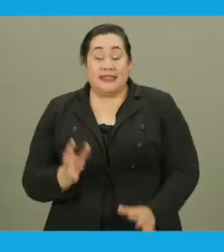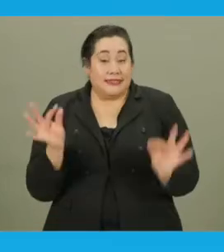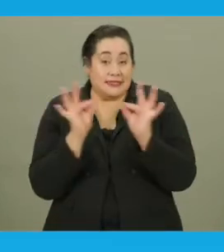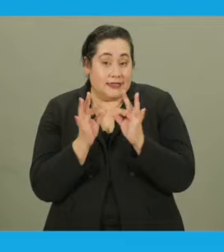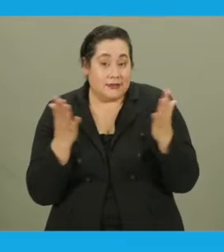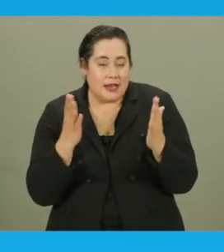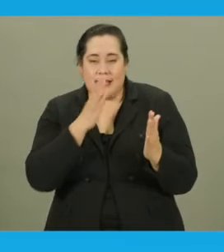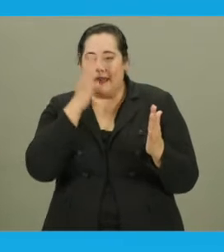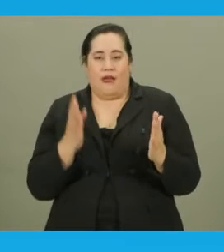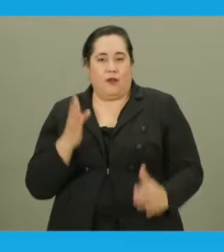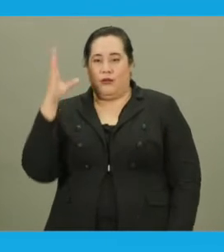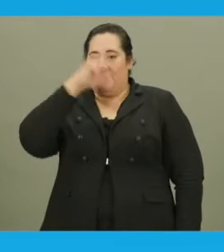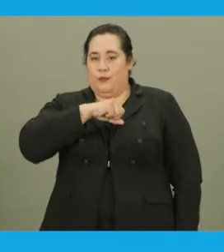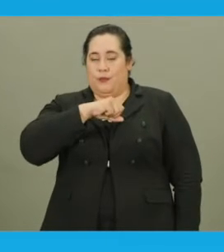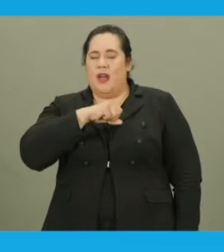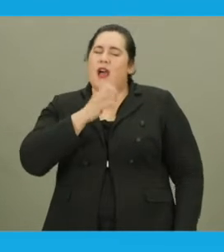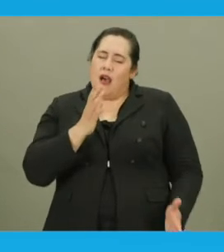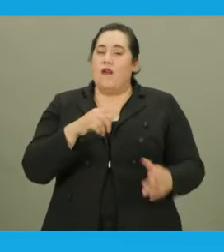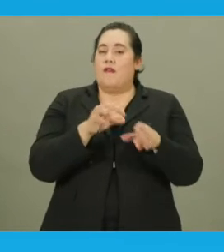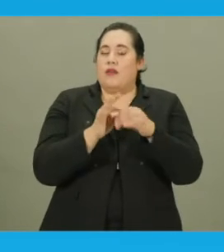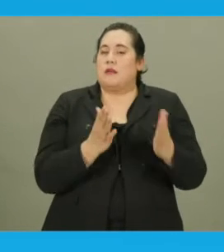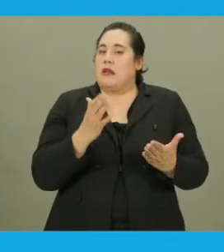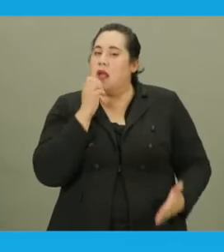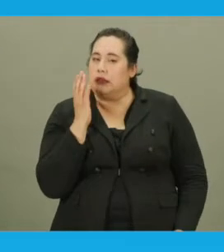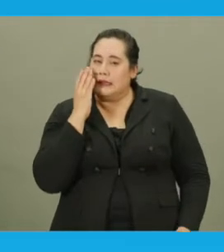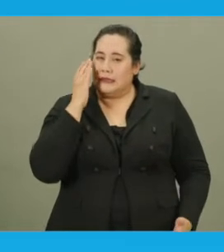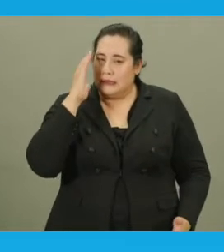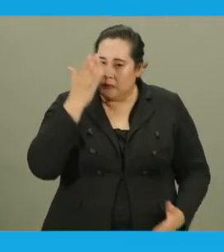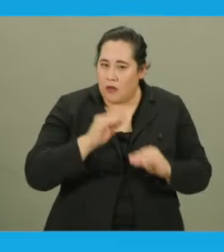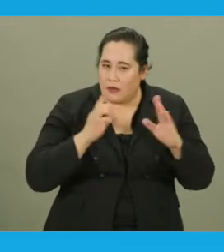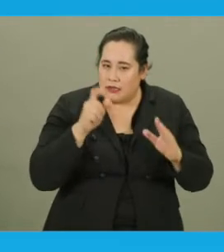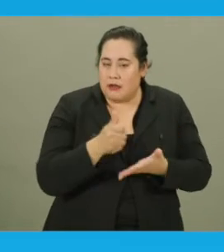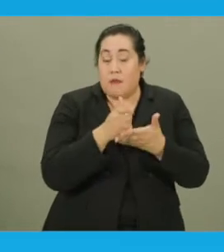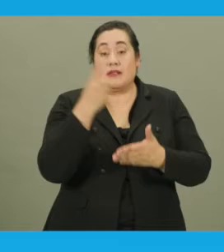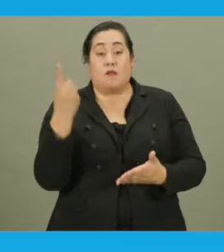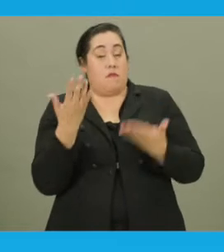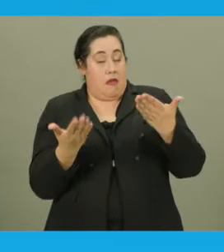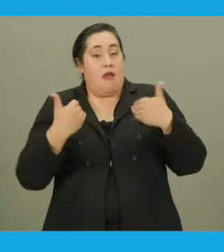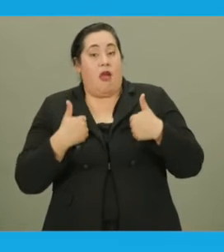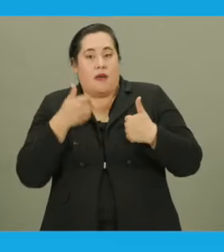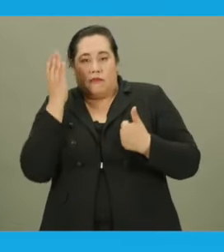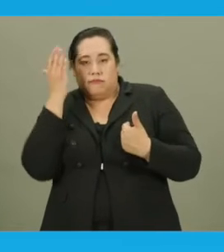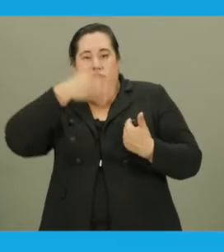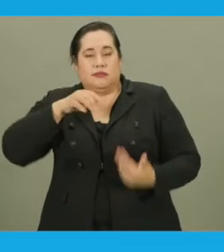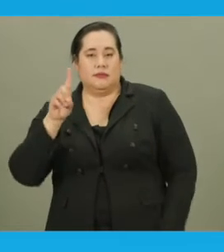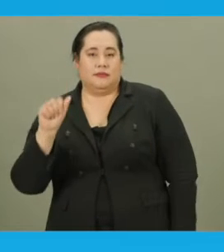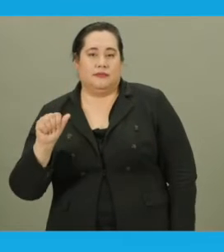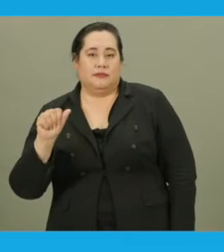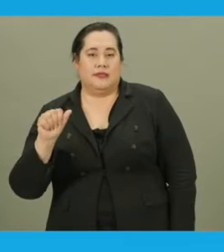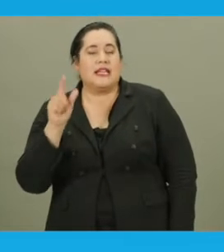The key is to never assume. Although voters may not appear to need assistance, someone may have a hidden